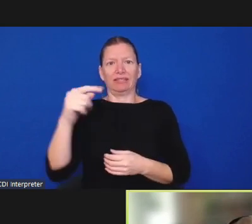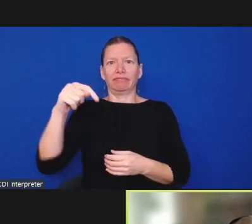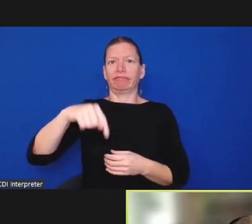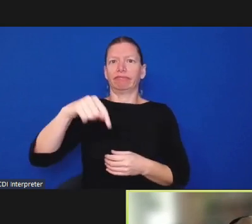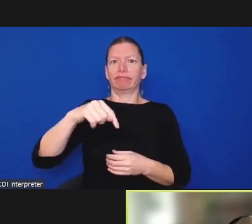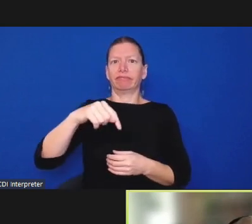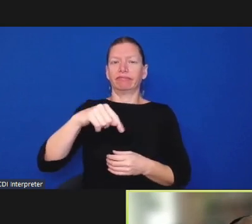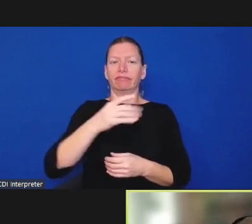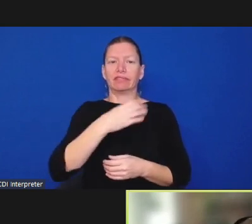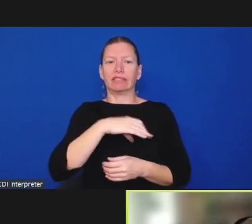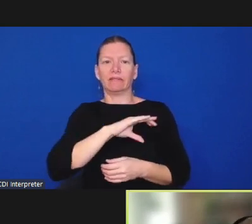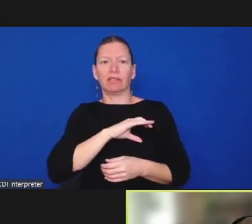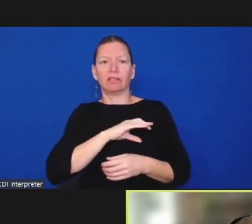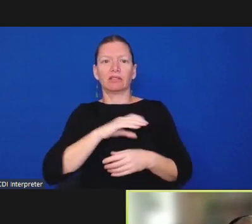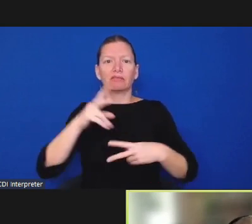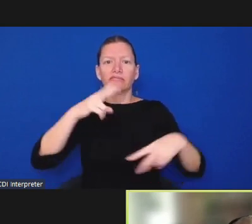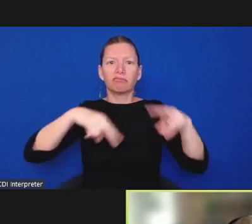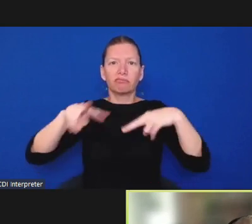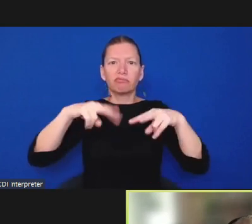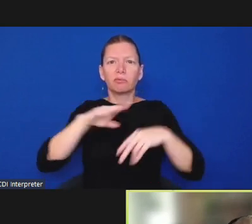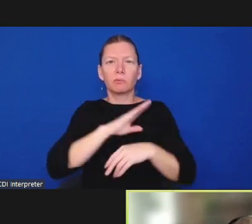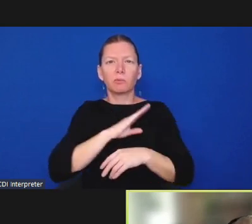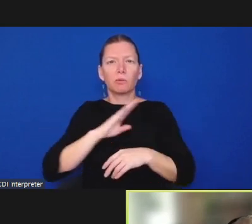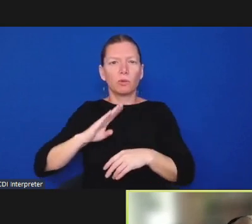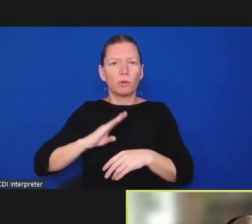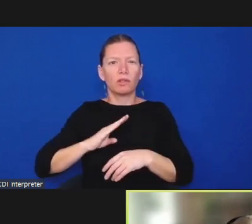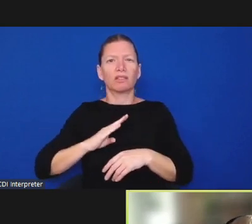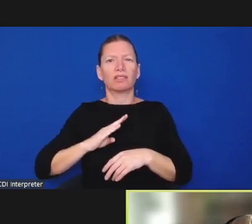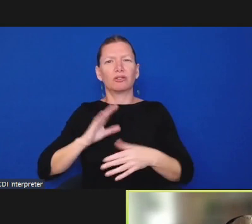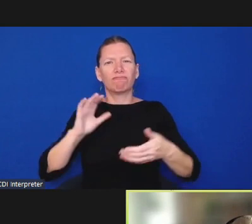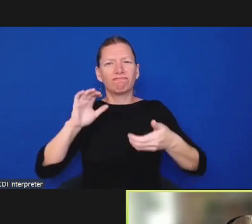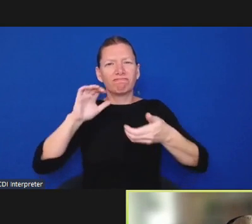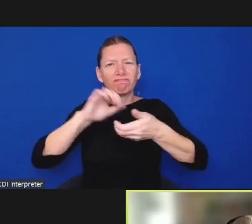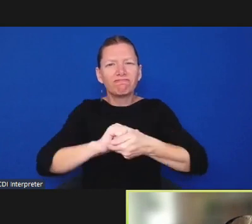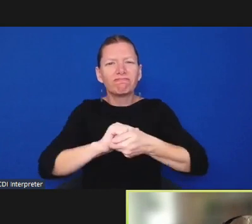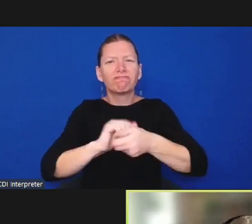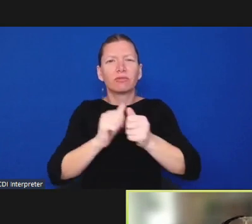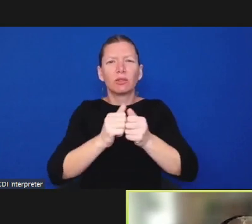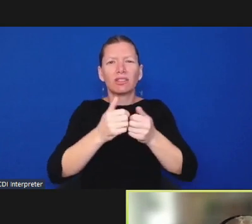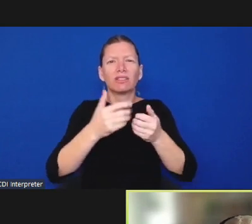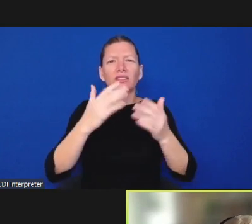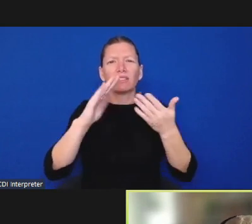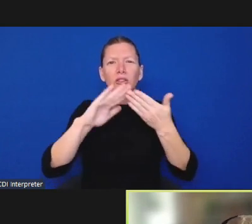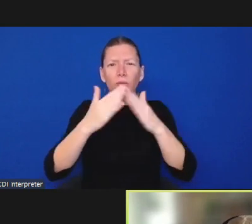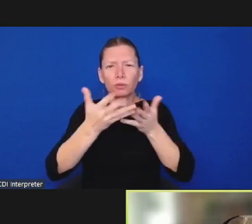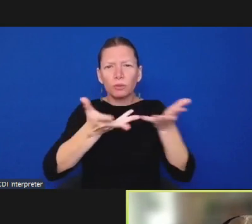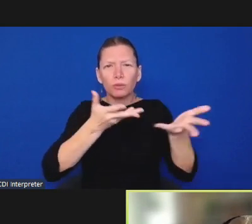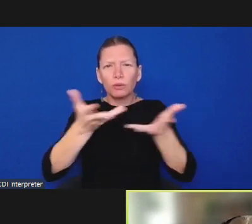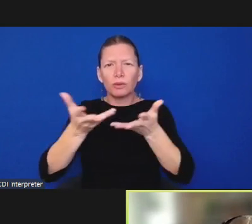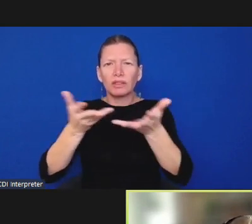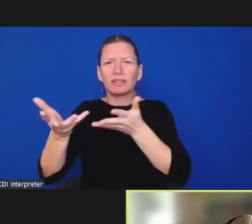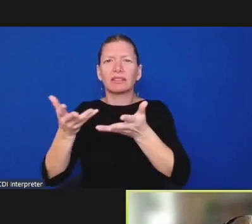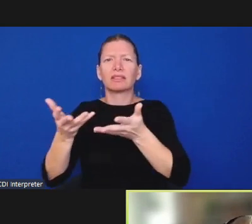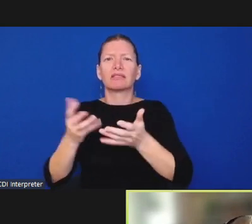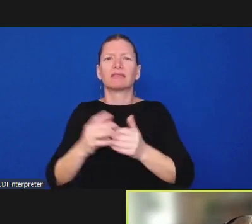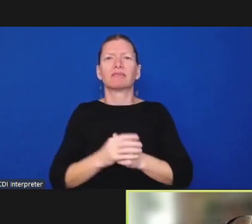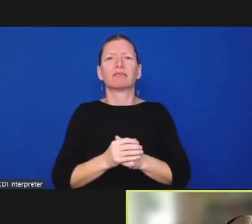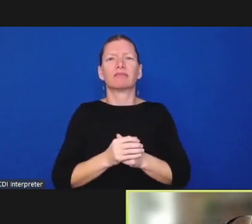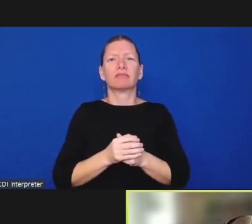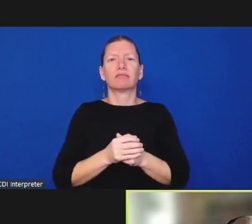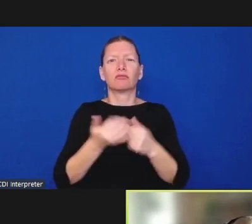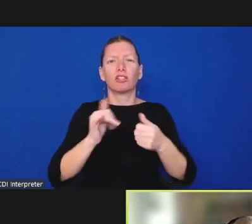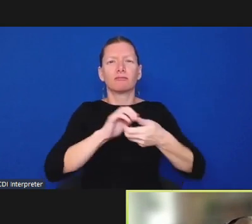is either real or not real uh is brought out and discussed openly and